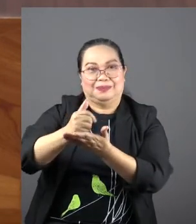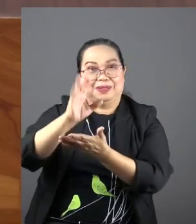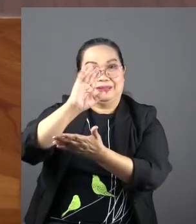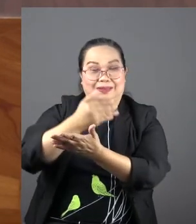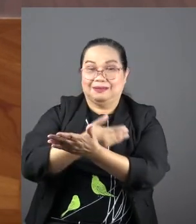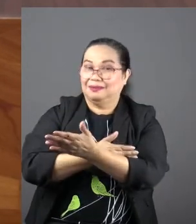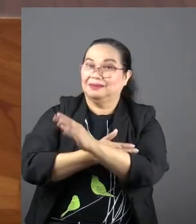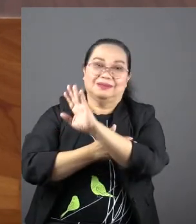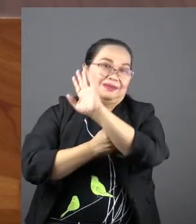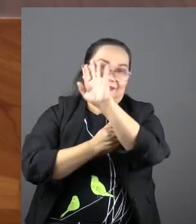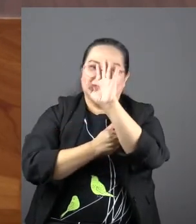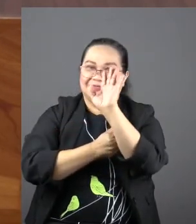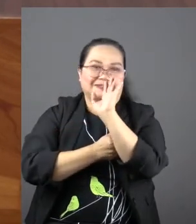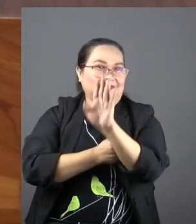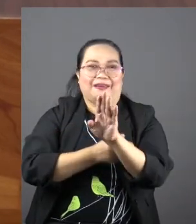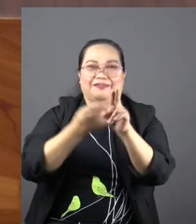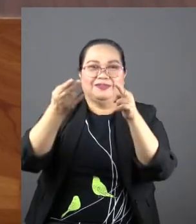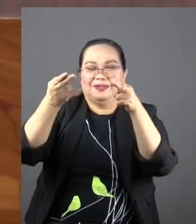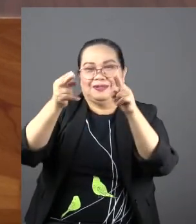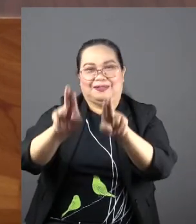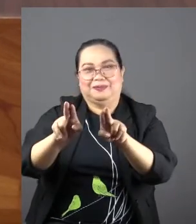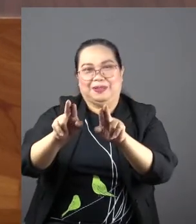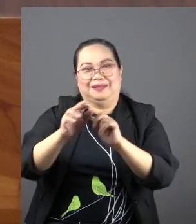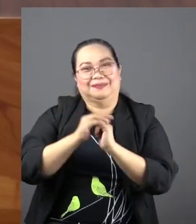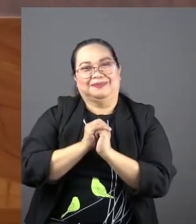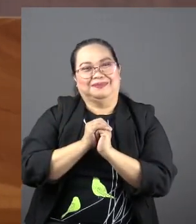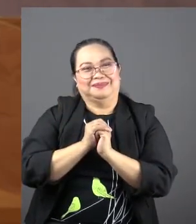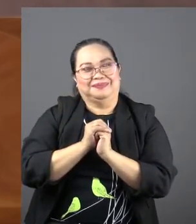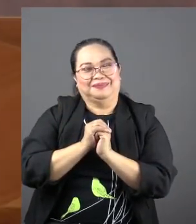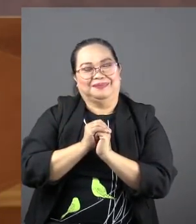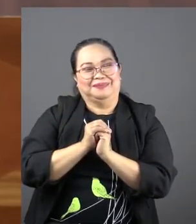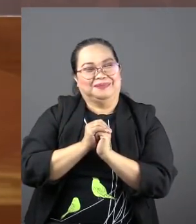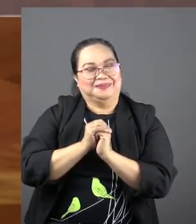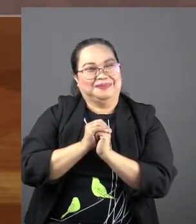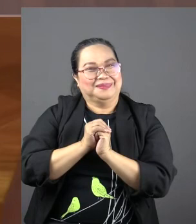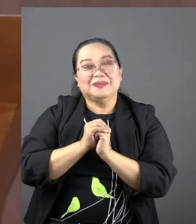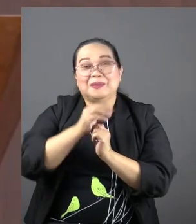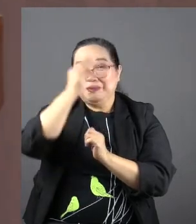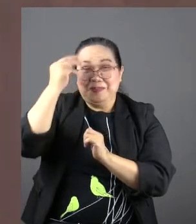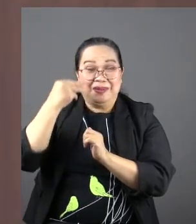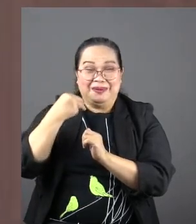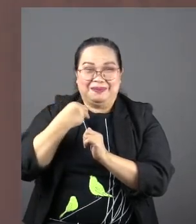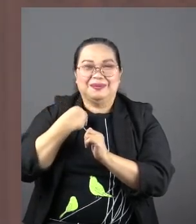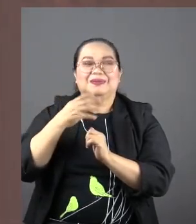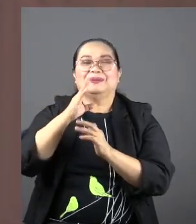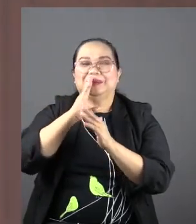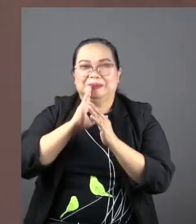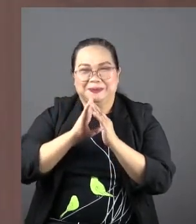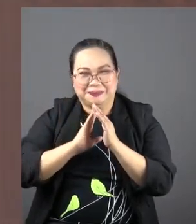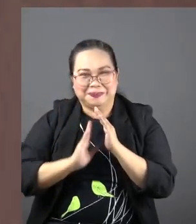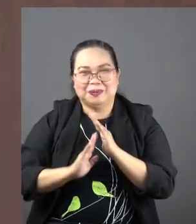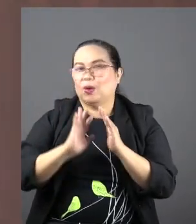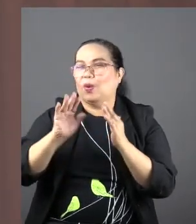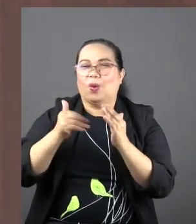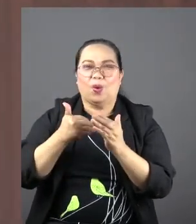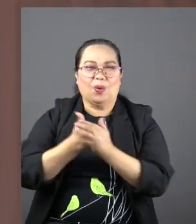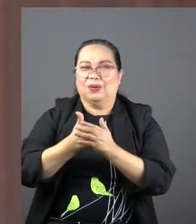It never, ever happened. She did the opposite. All her life,